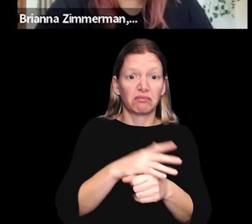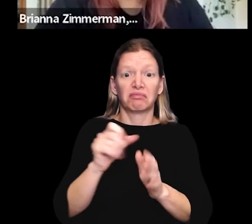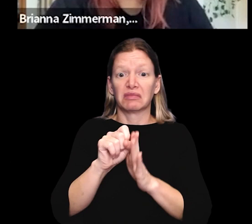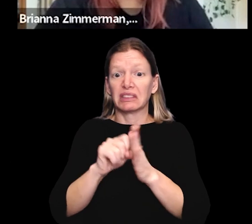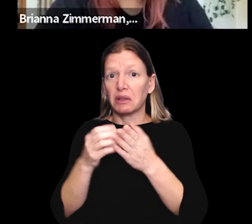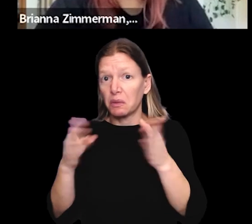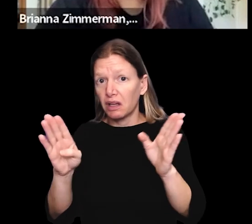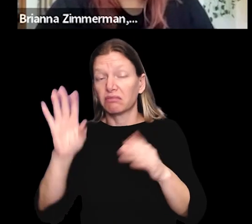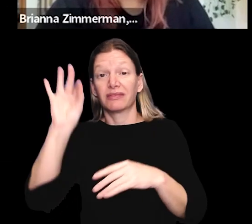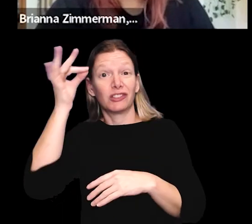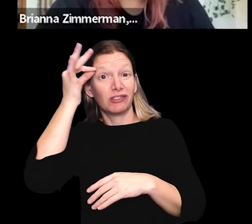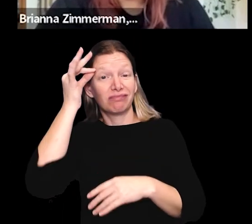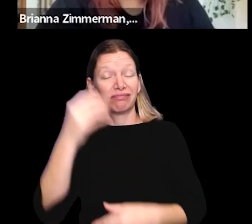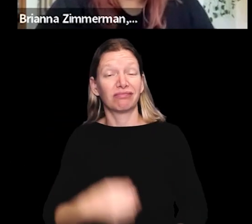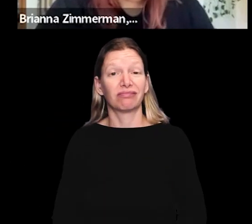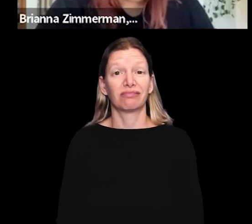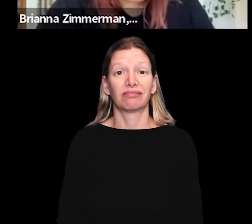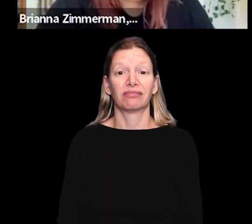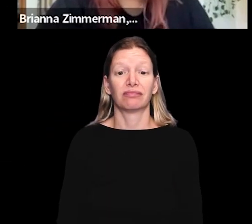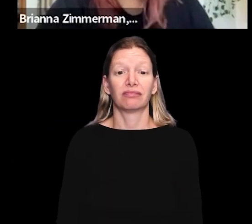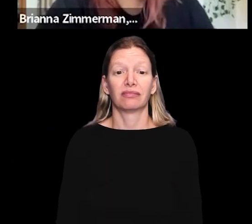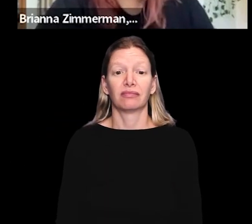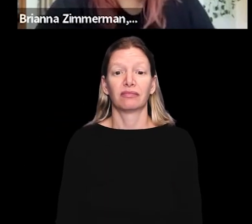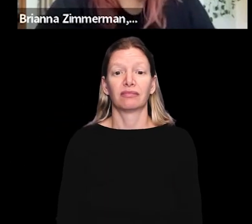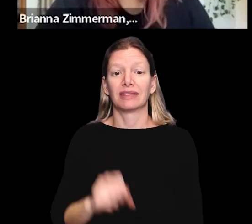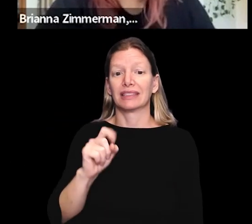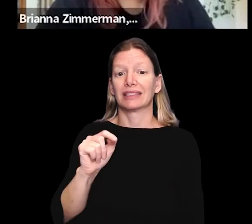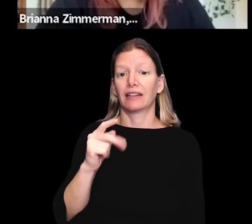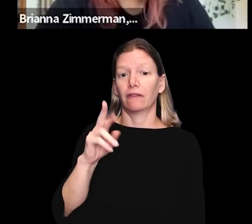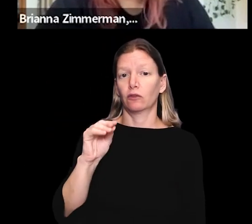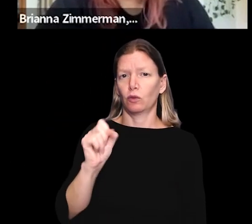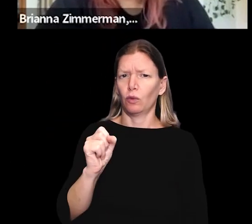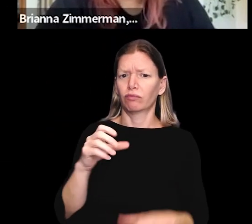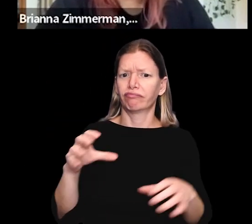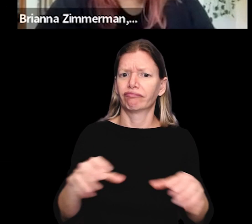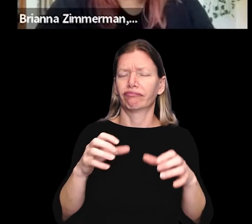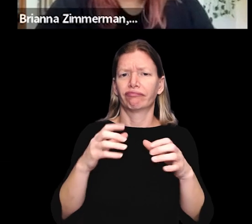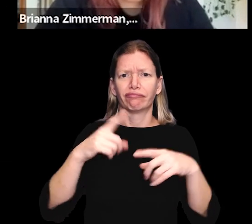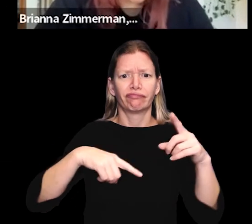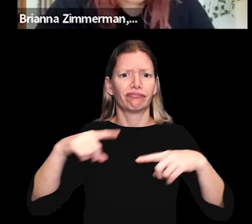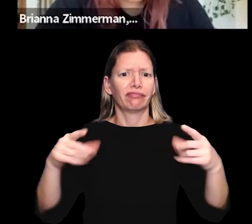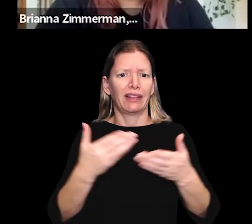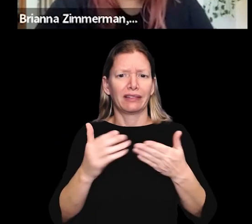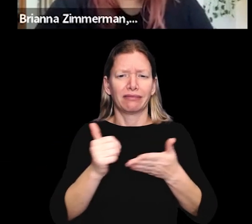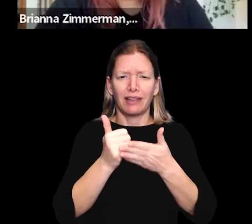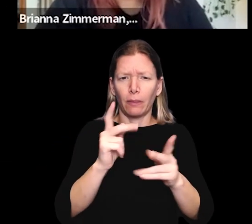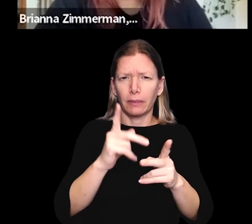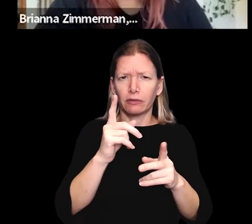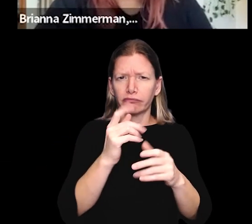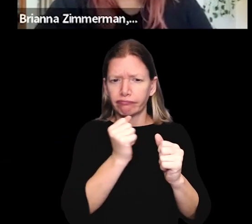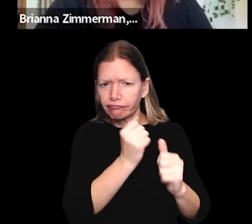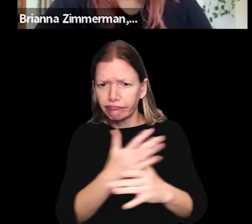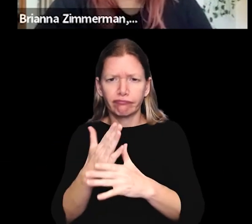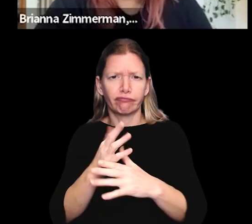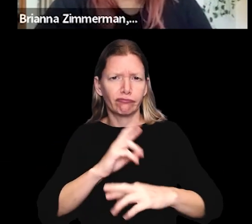locally and statewide and federally. So Stavros does a variety of things to help